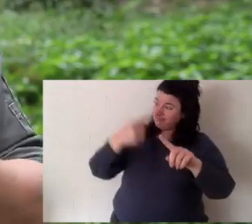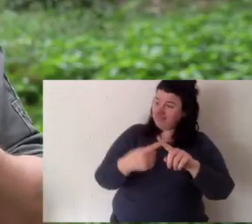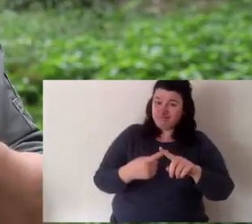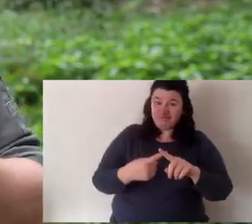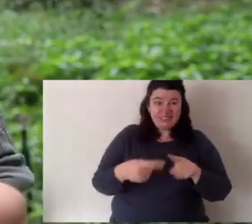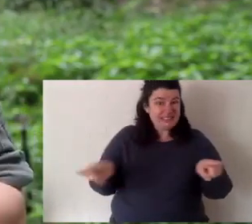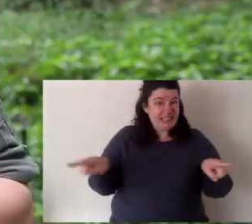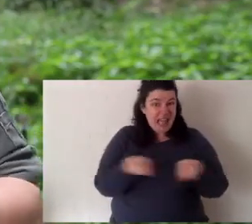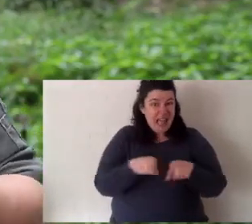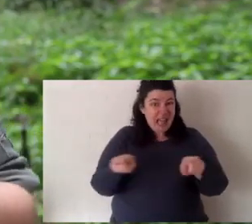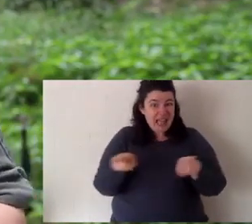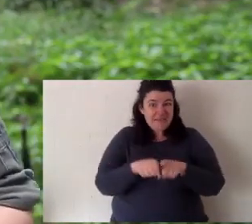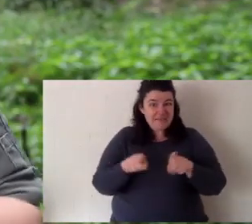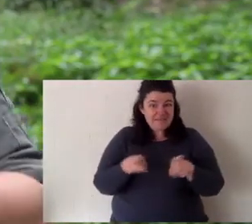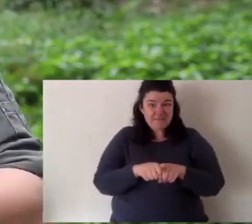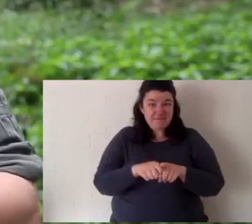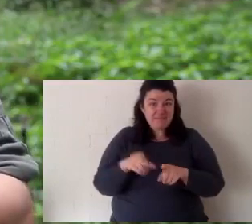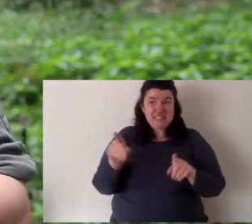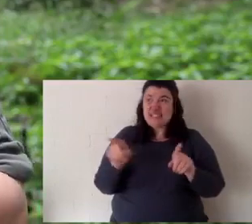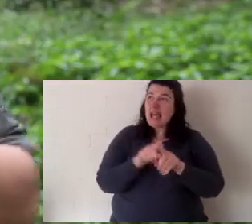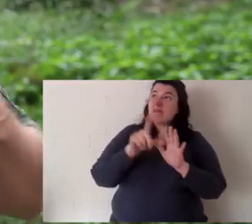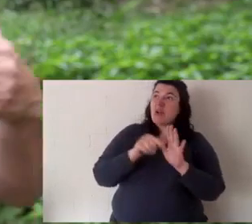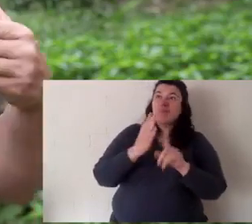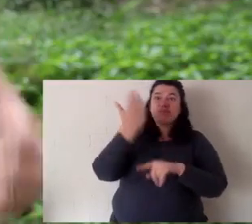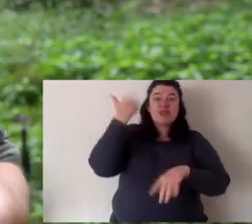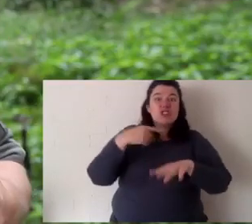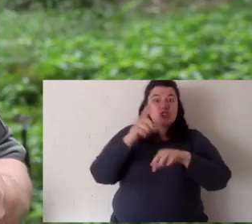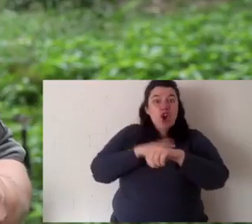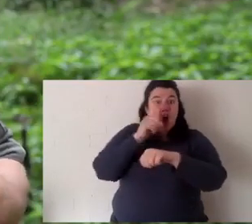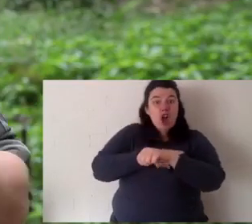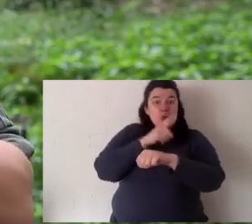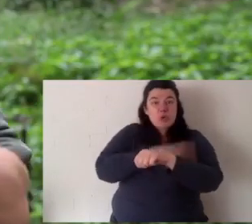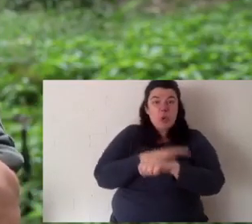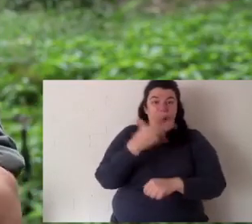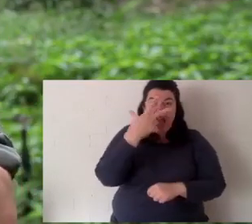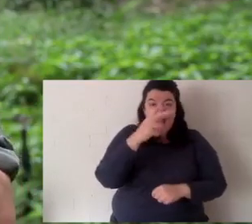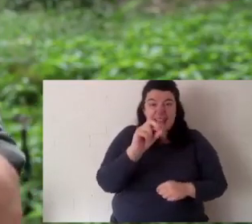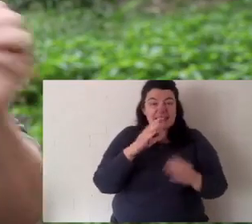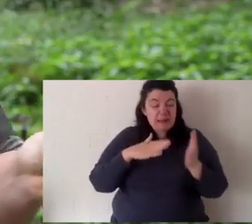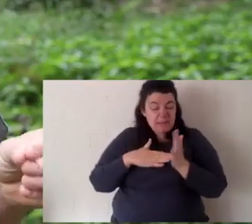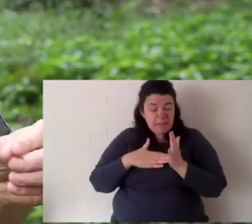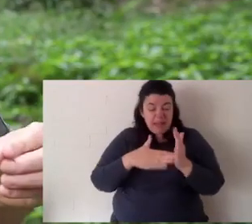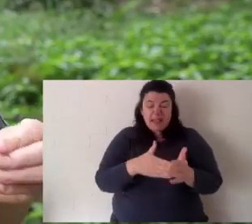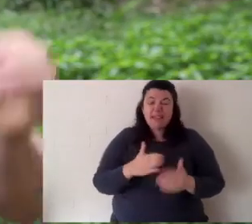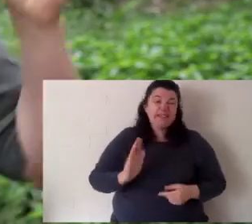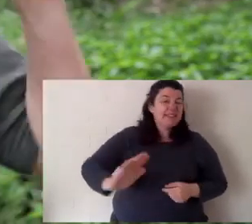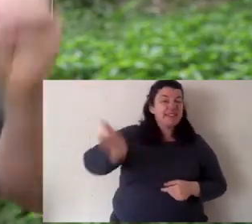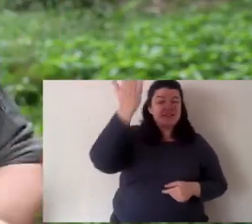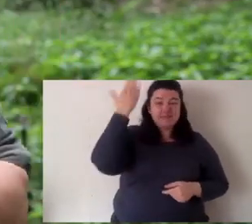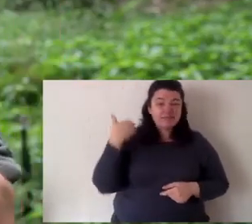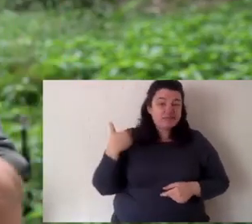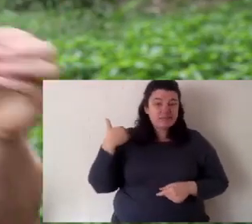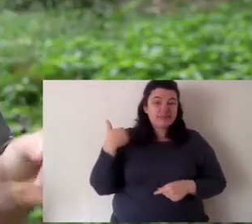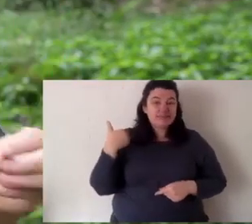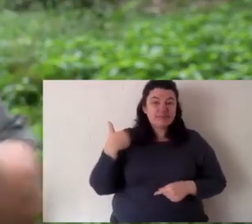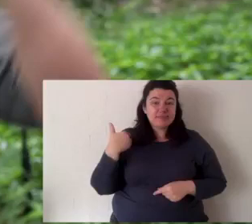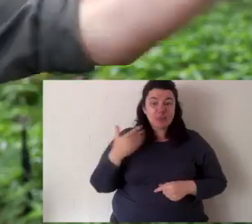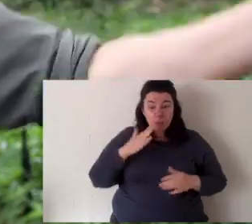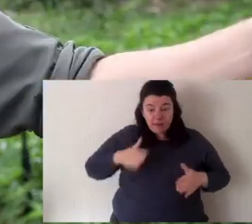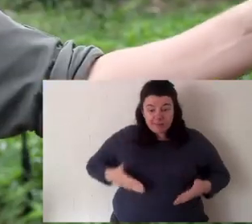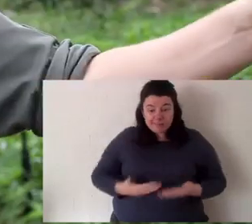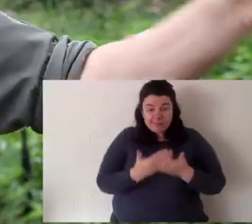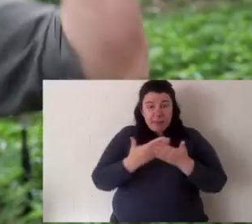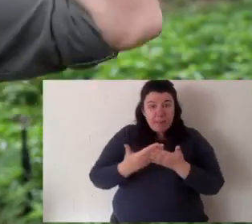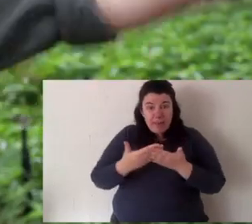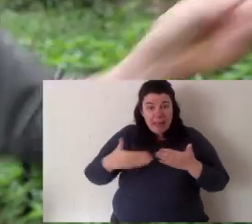that so many of our freshwater turtles have been on Earth, basically unchanged, since the age of dinosaurs. And